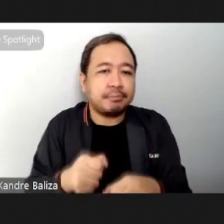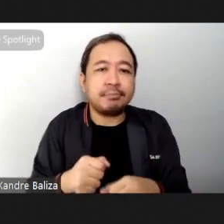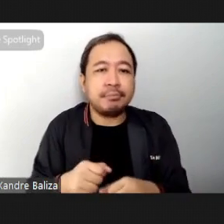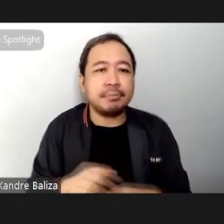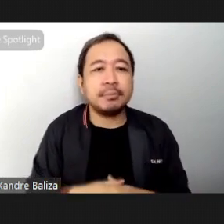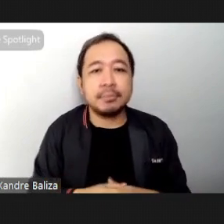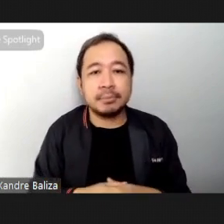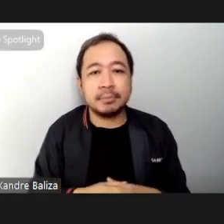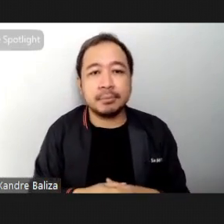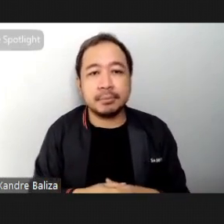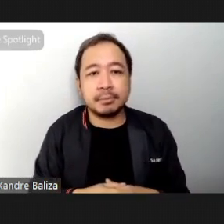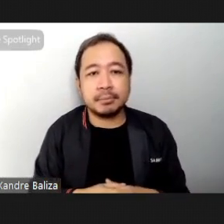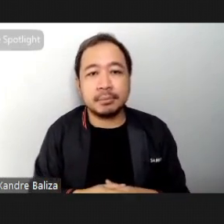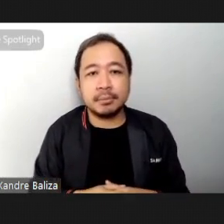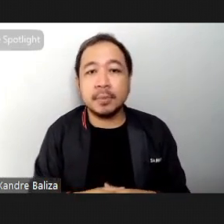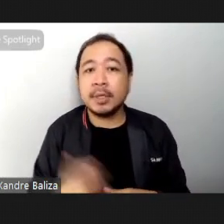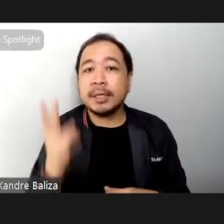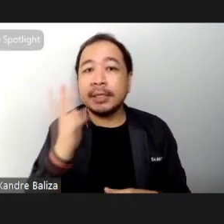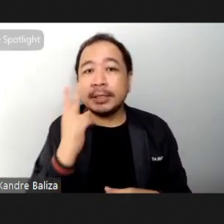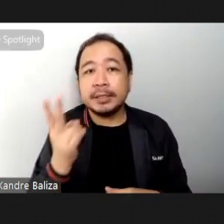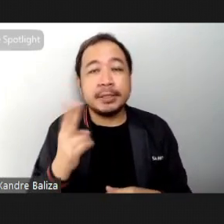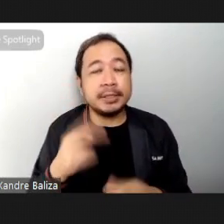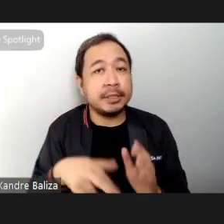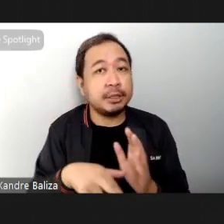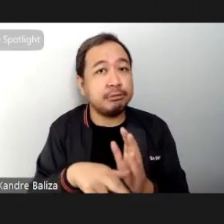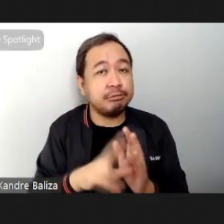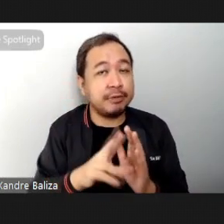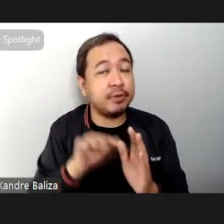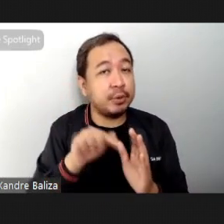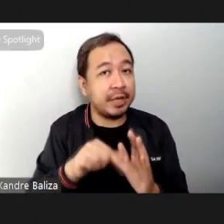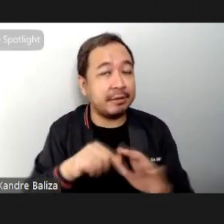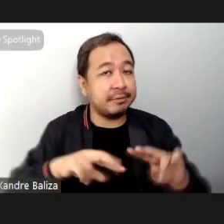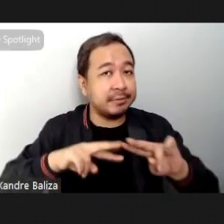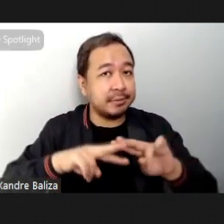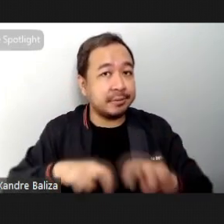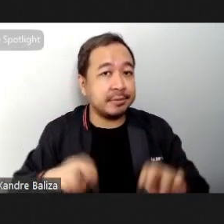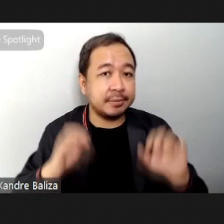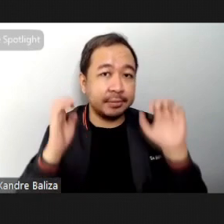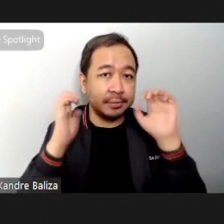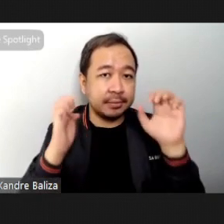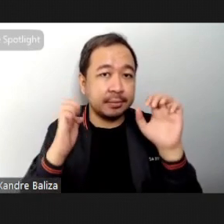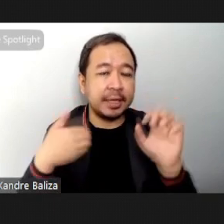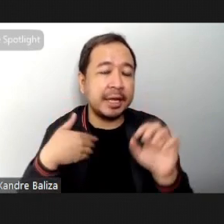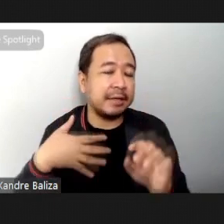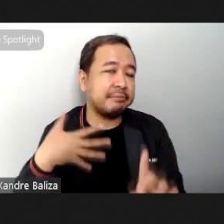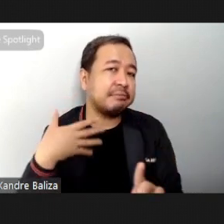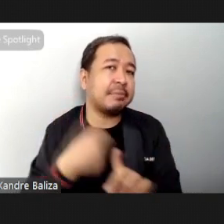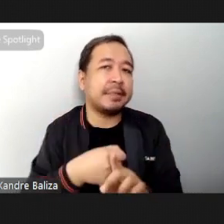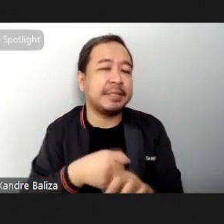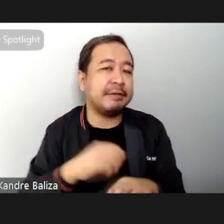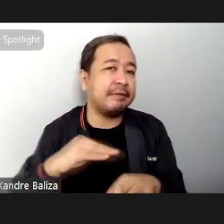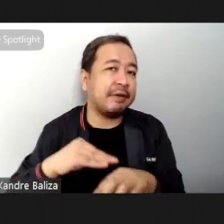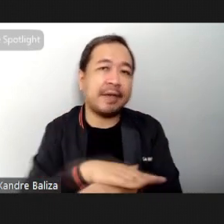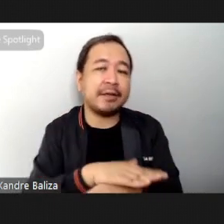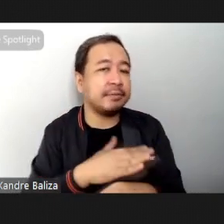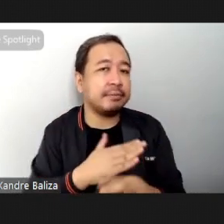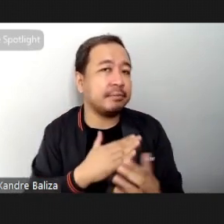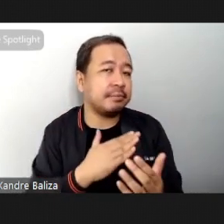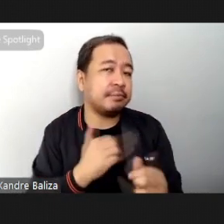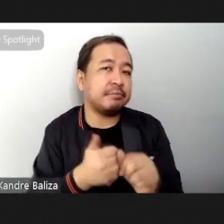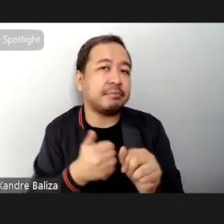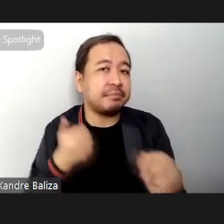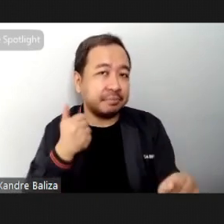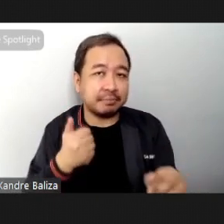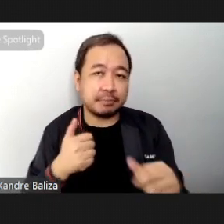that through the review they have shown that physical exercise has a positive effect in the prevention of anxiety and depressive symptoms